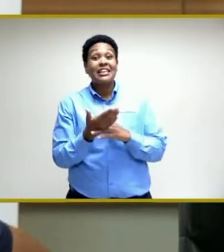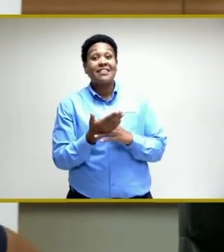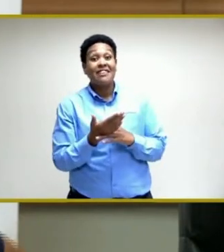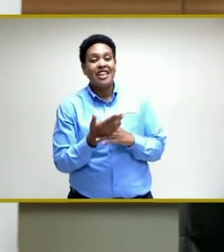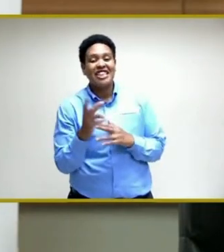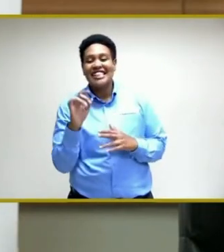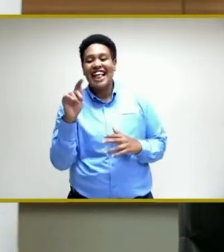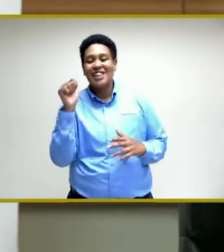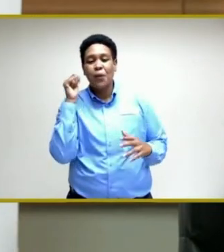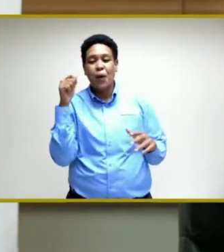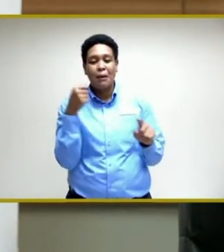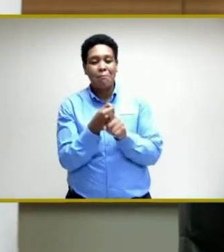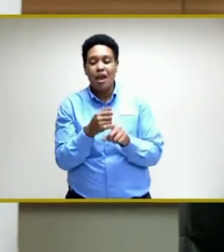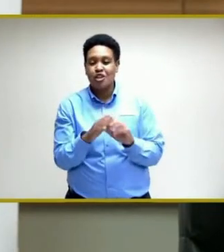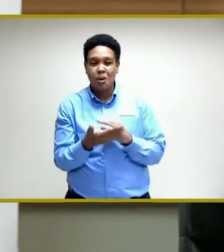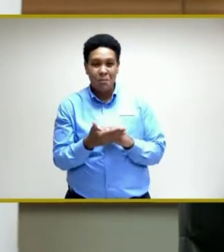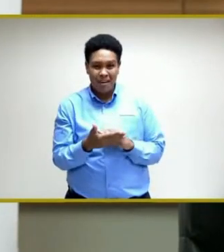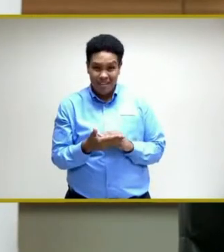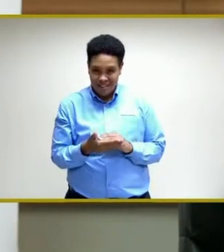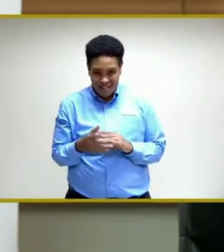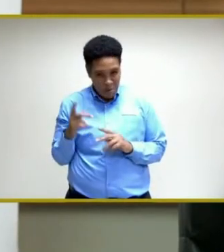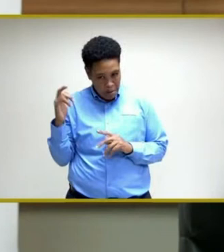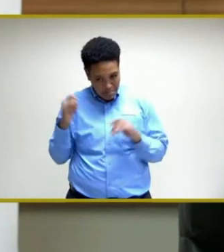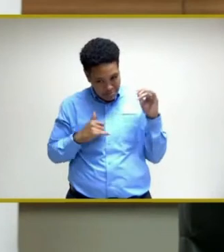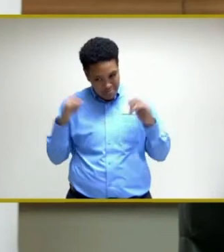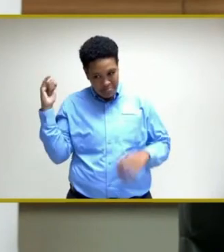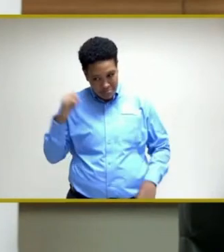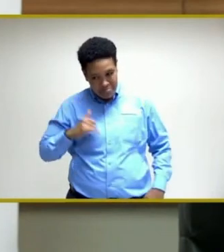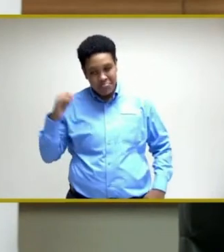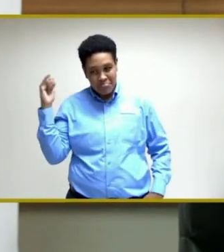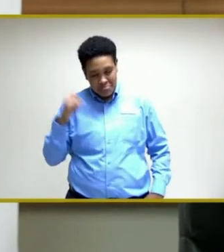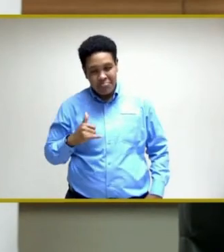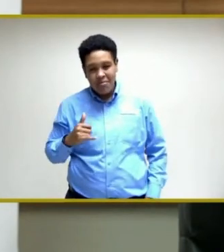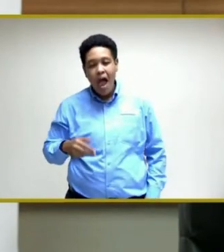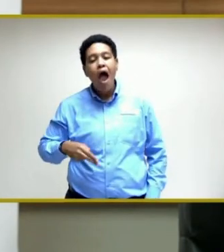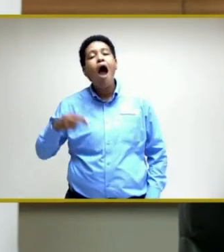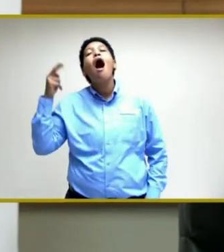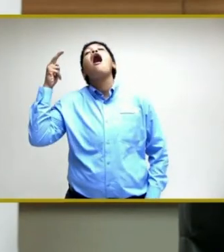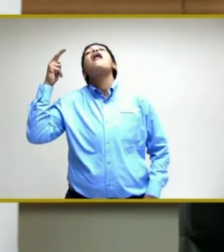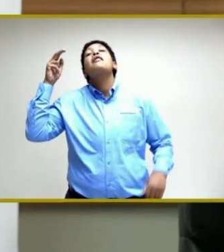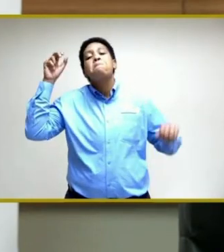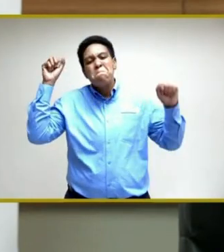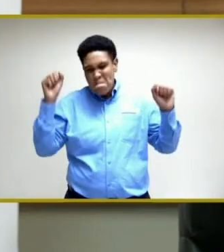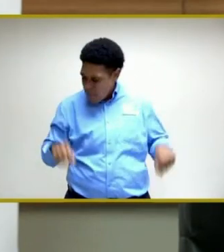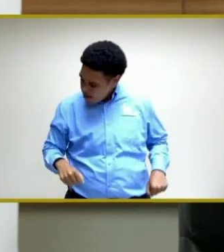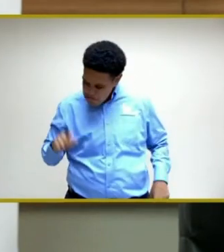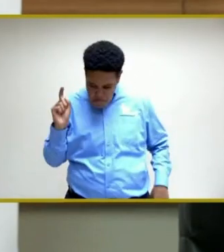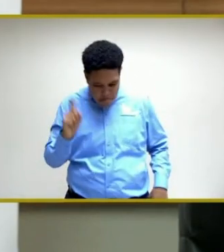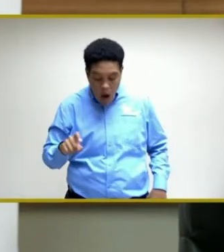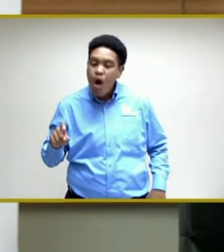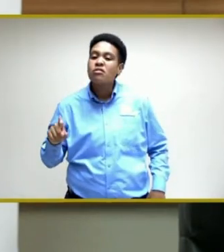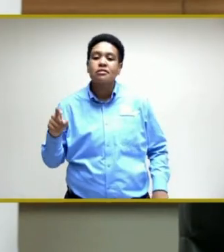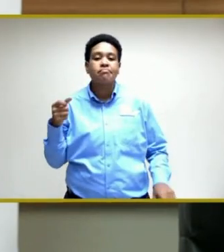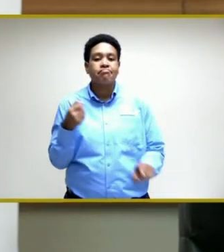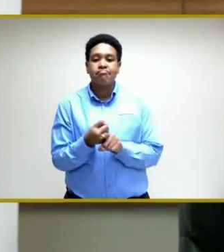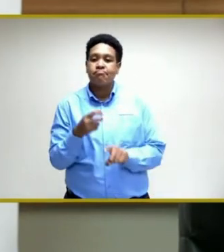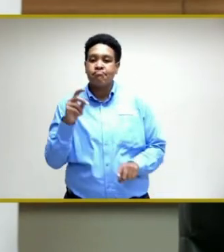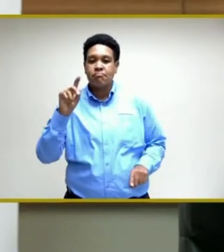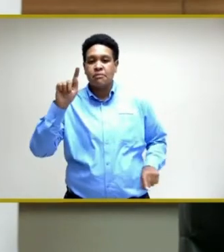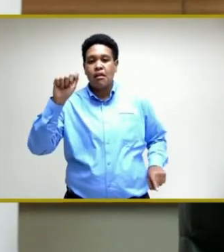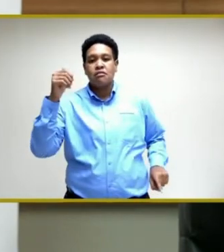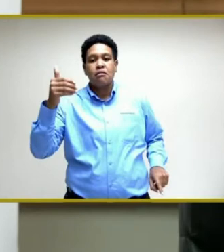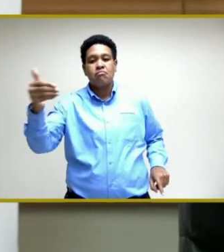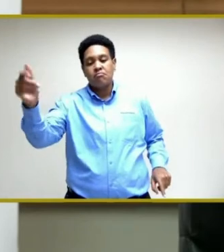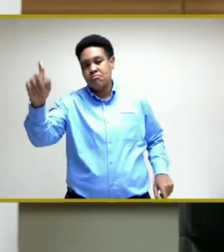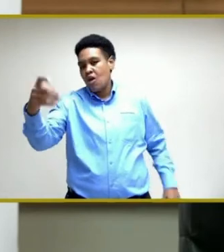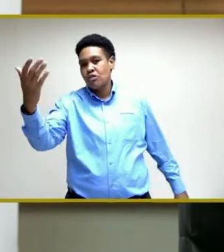Once you have that kind of interaction, it is highly likely, and therefore we should act accordingly. Thank